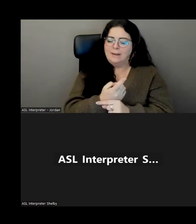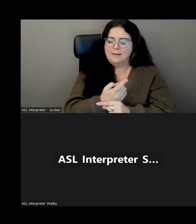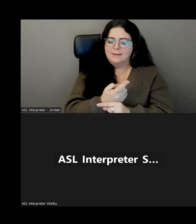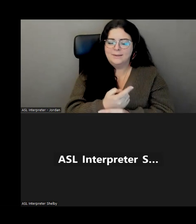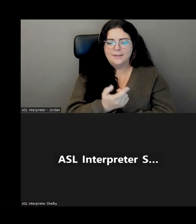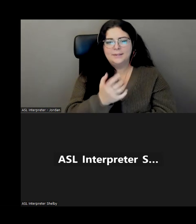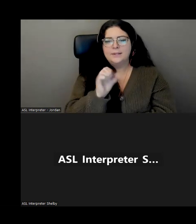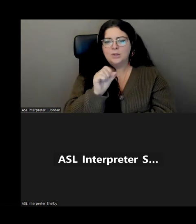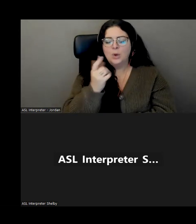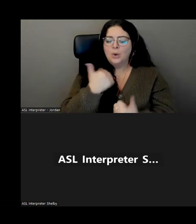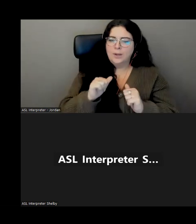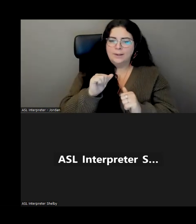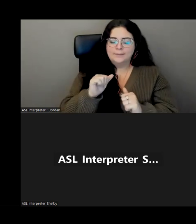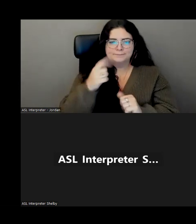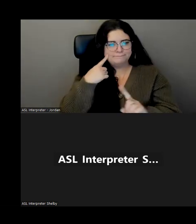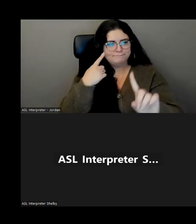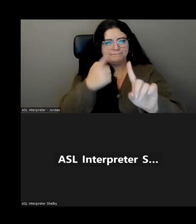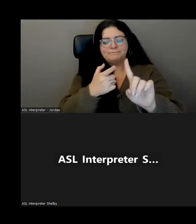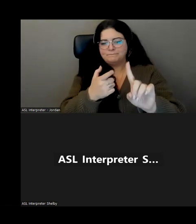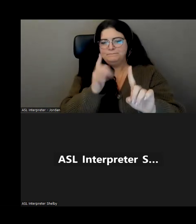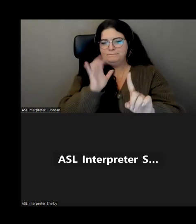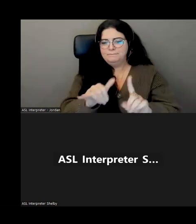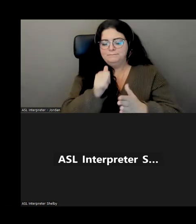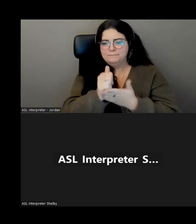that we strive for and we fight for bread and power.